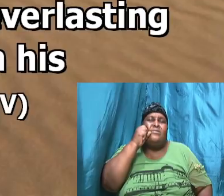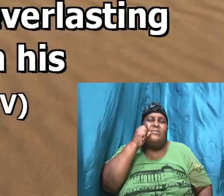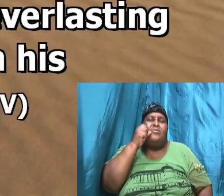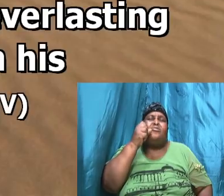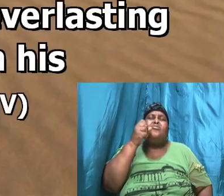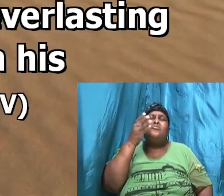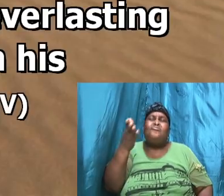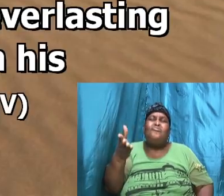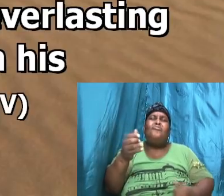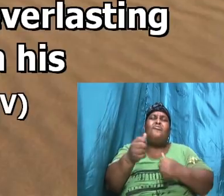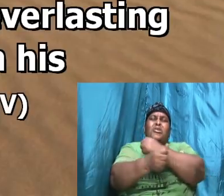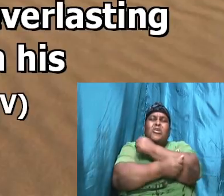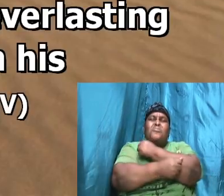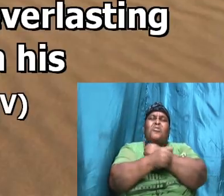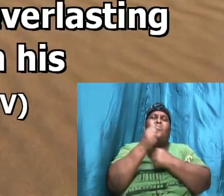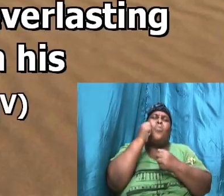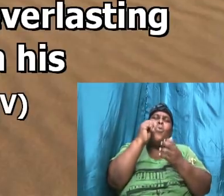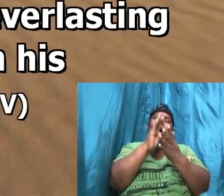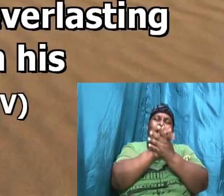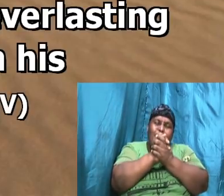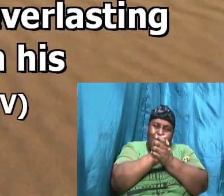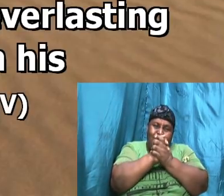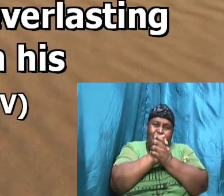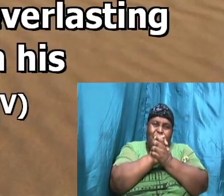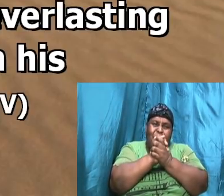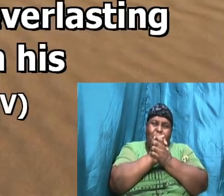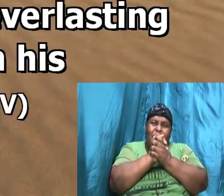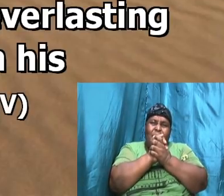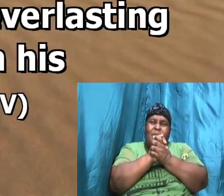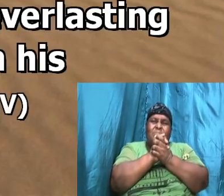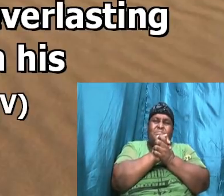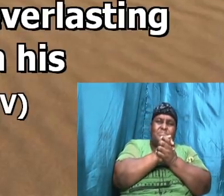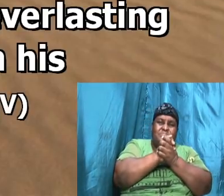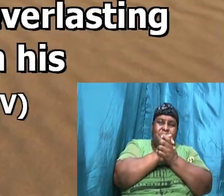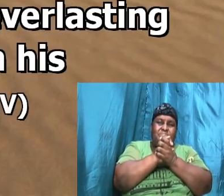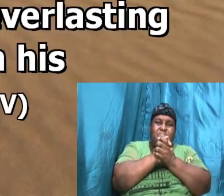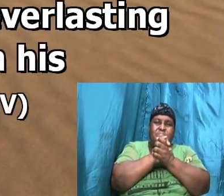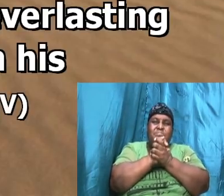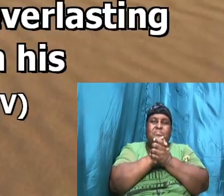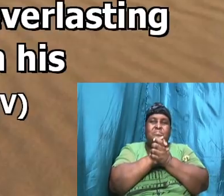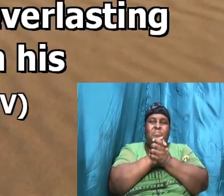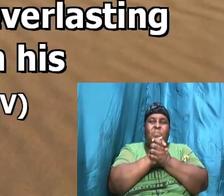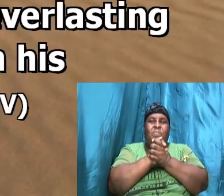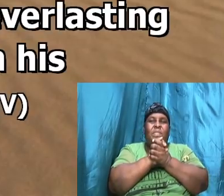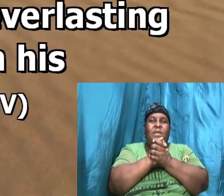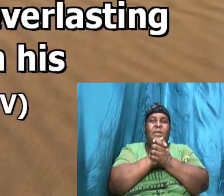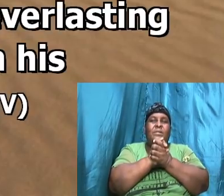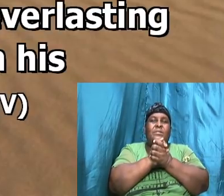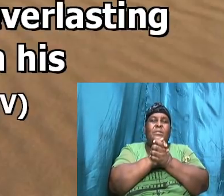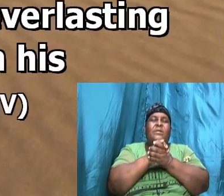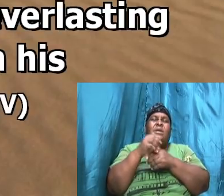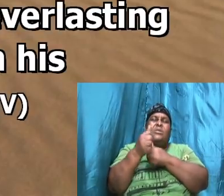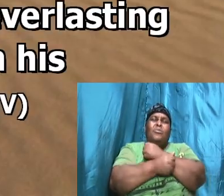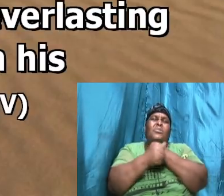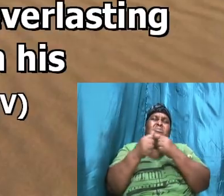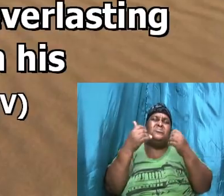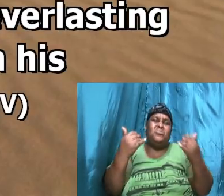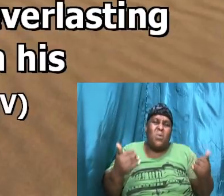Abraham was now pleading to say look here this child that I have with the man woman